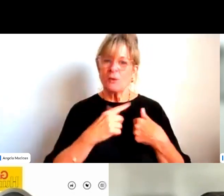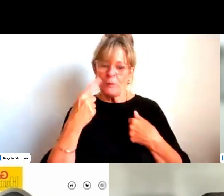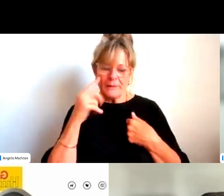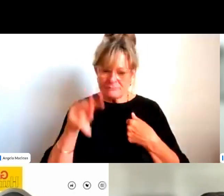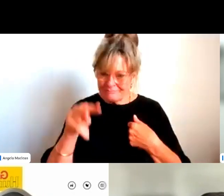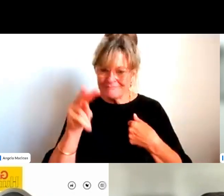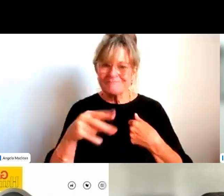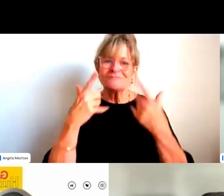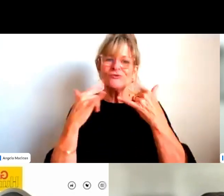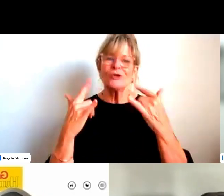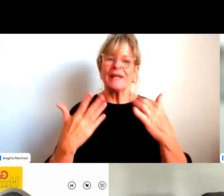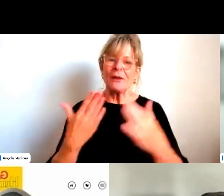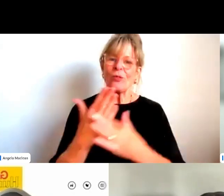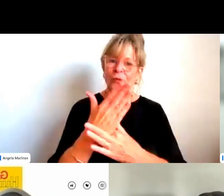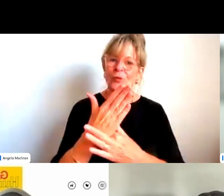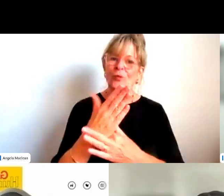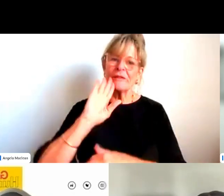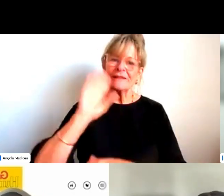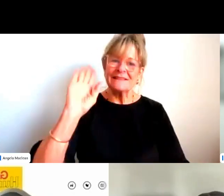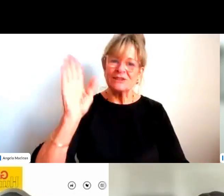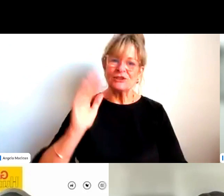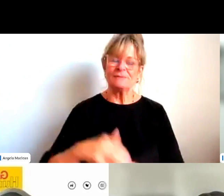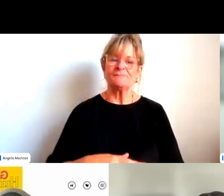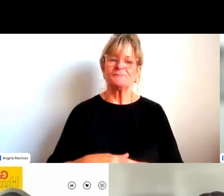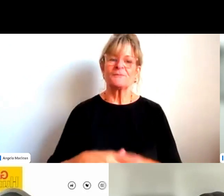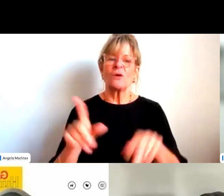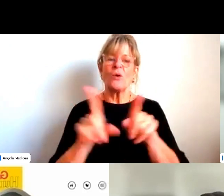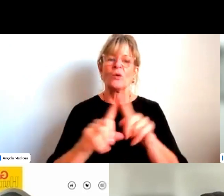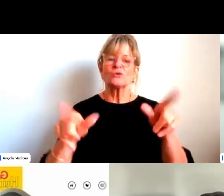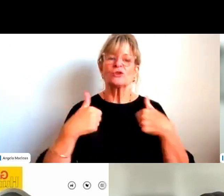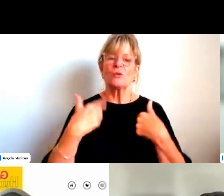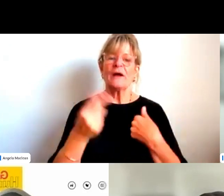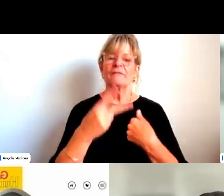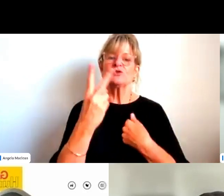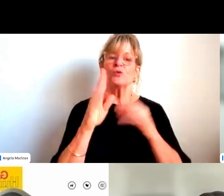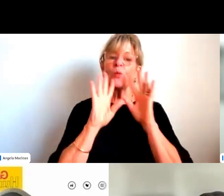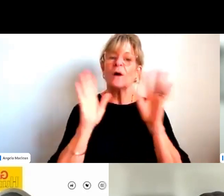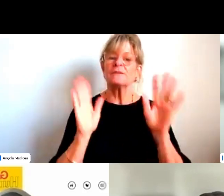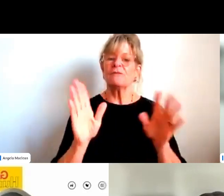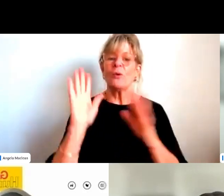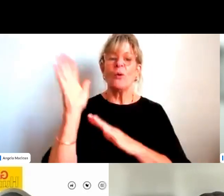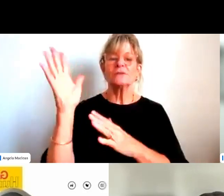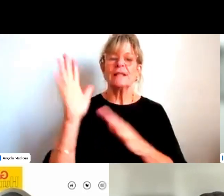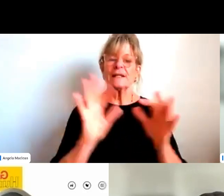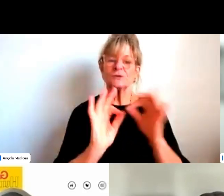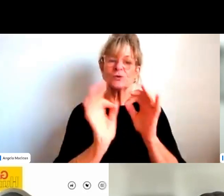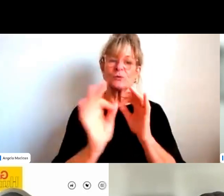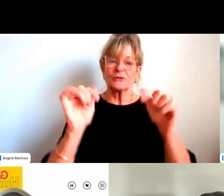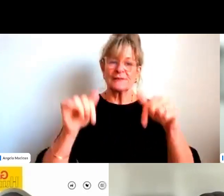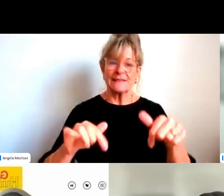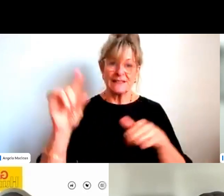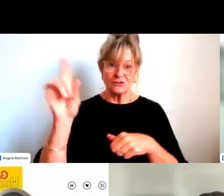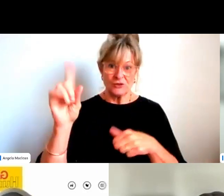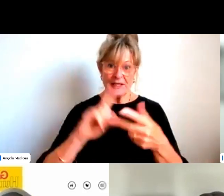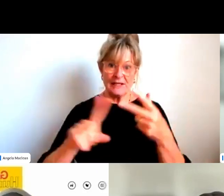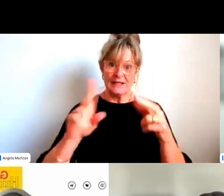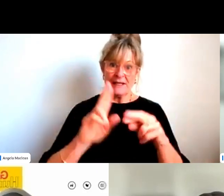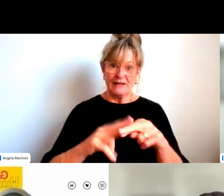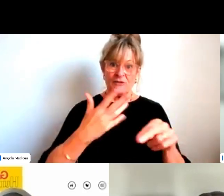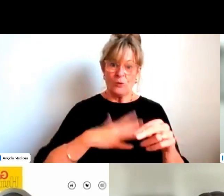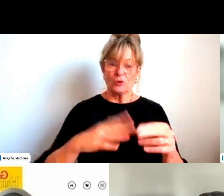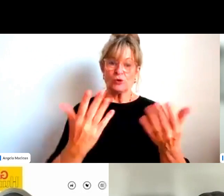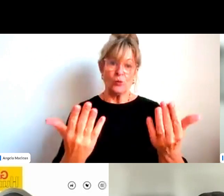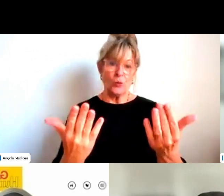throughout the session. We also have two of our wonderful Auslan interpreters here today. If you want to all welcome Kate